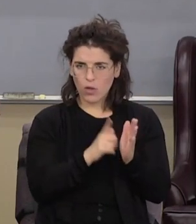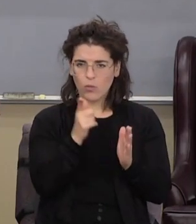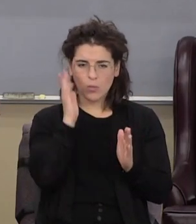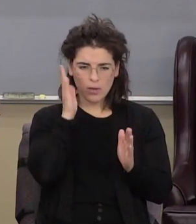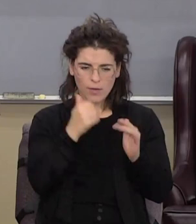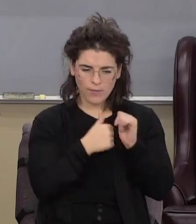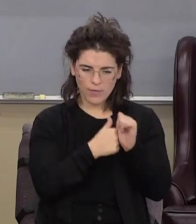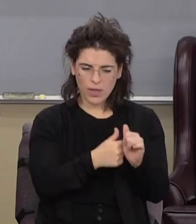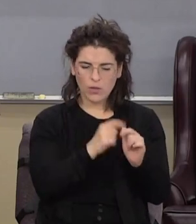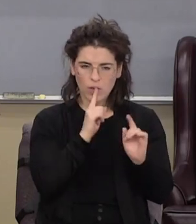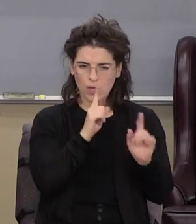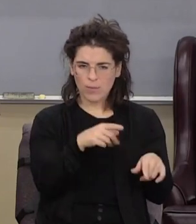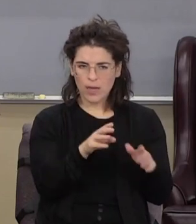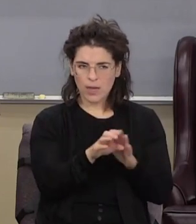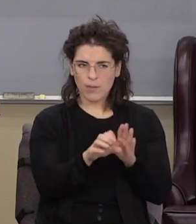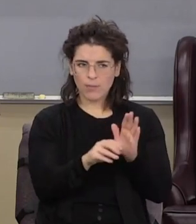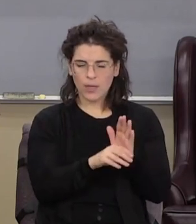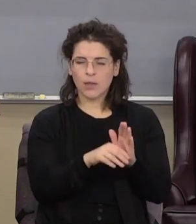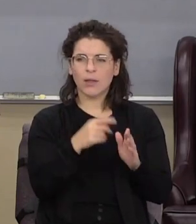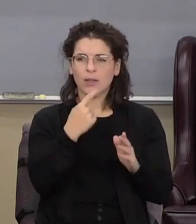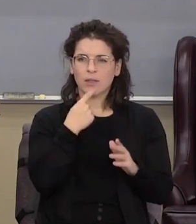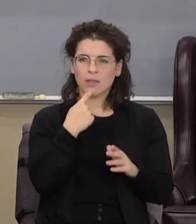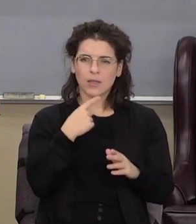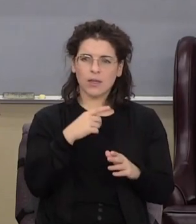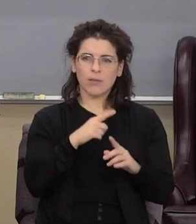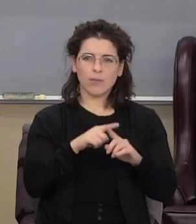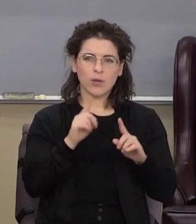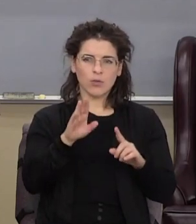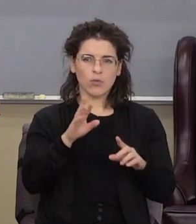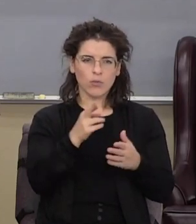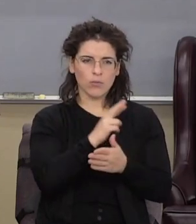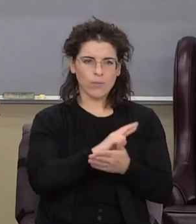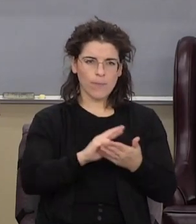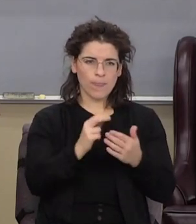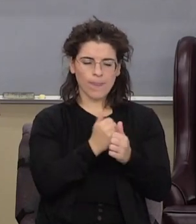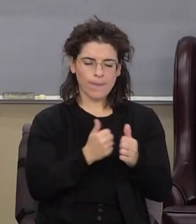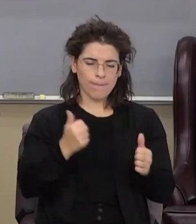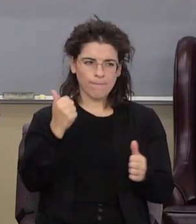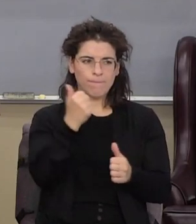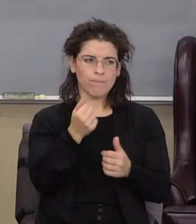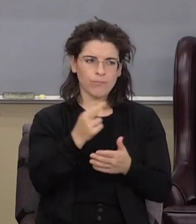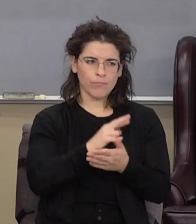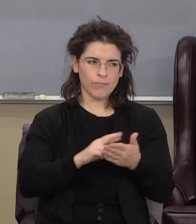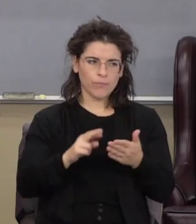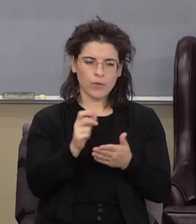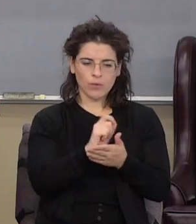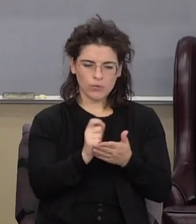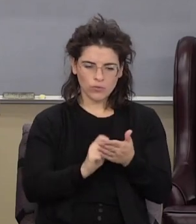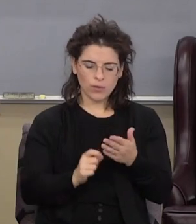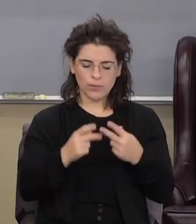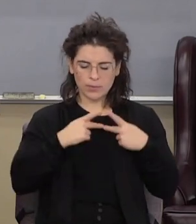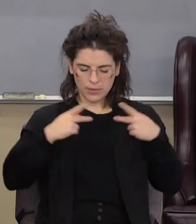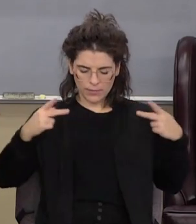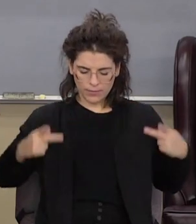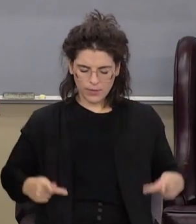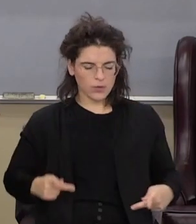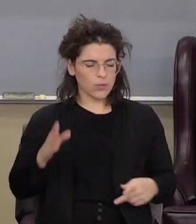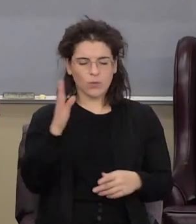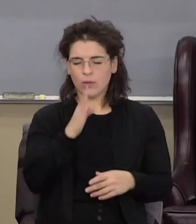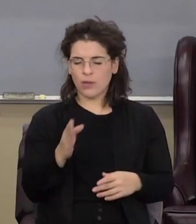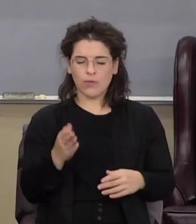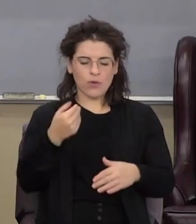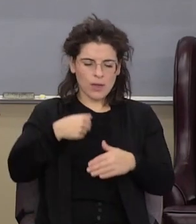the commandments. For I say unto you that except your righteousness shall exceed the righteousness of the scribes and Pharisees, ye shall in no case enter into